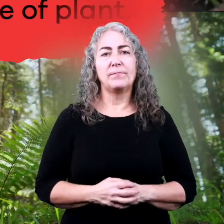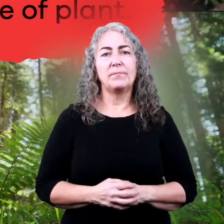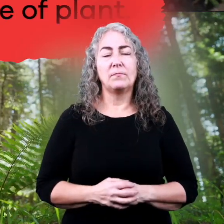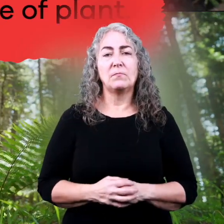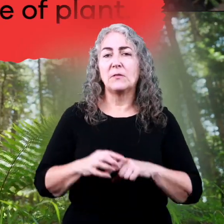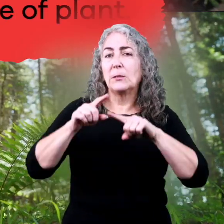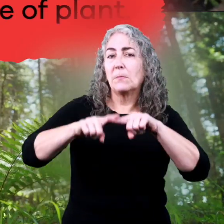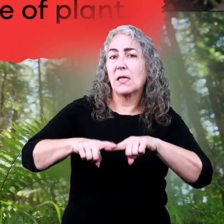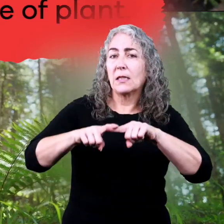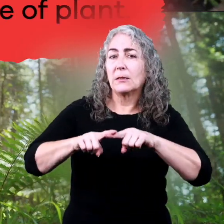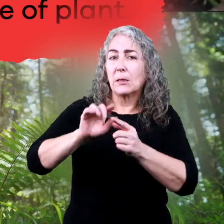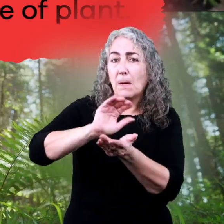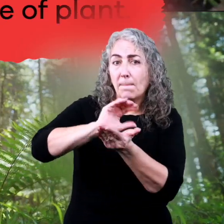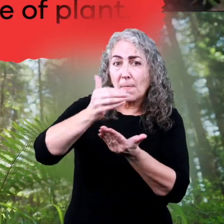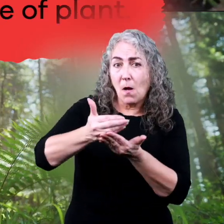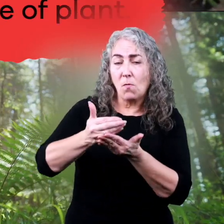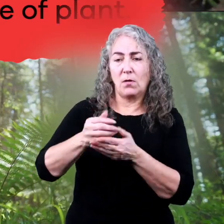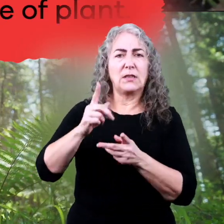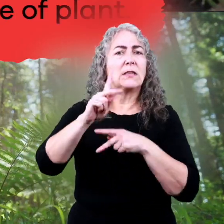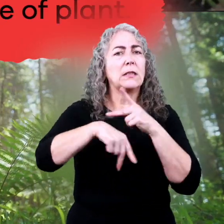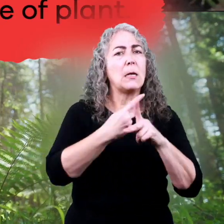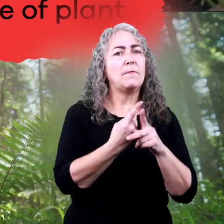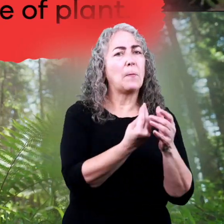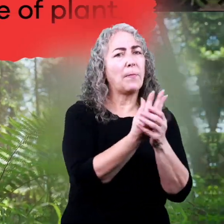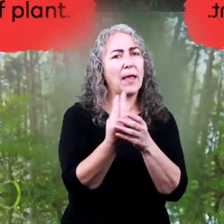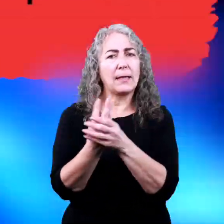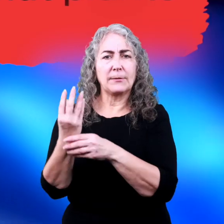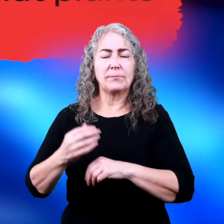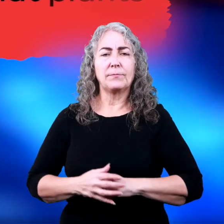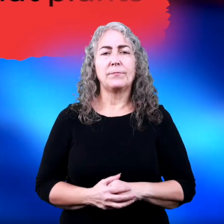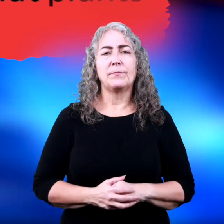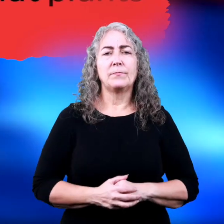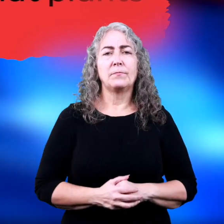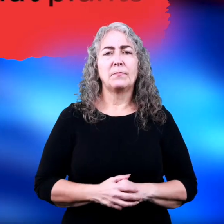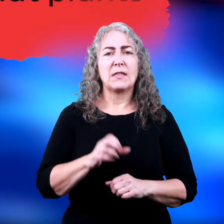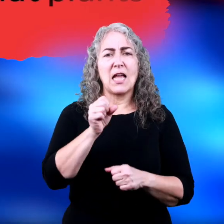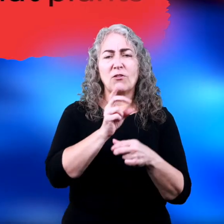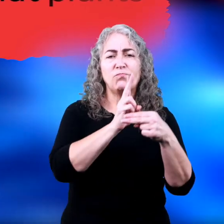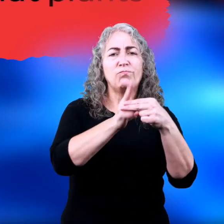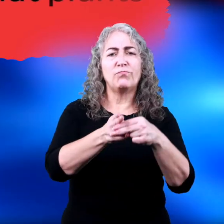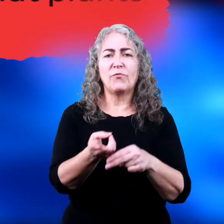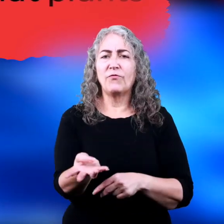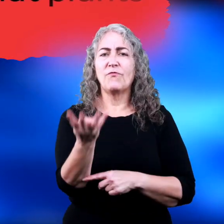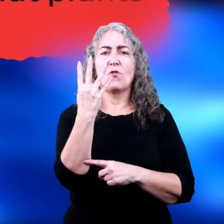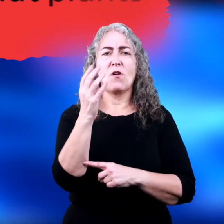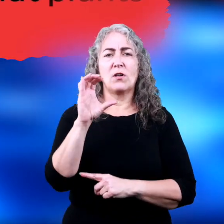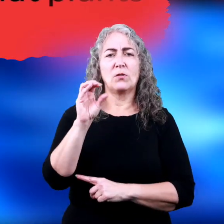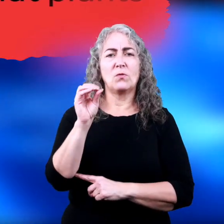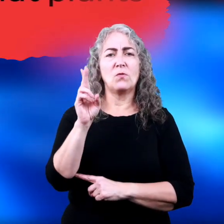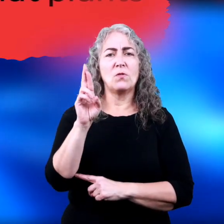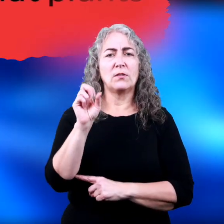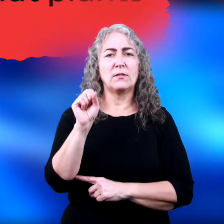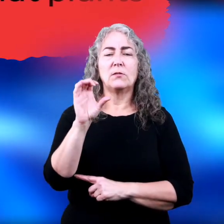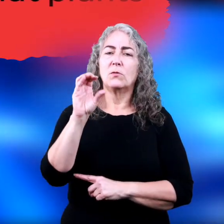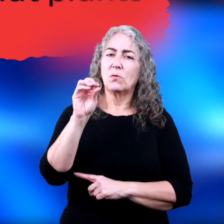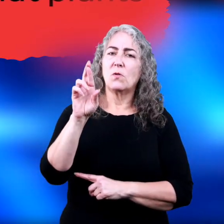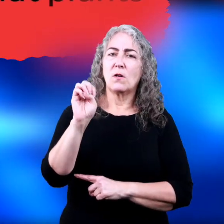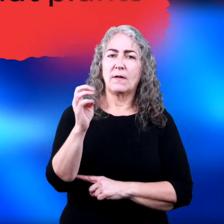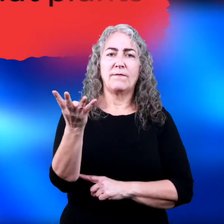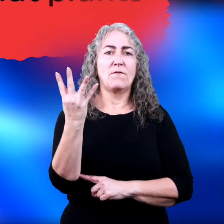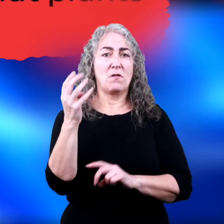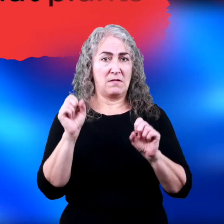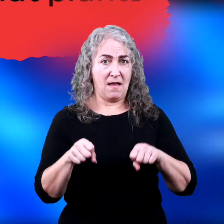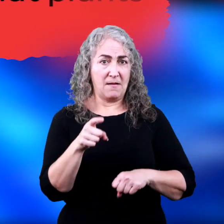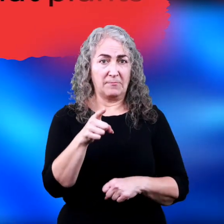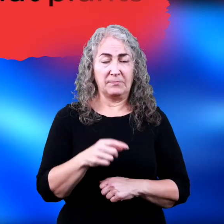This amount depends on the type of plant. Can you list the Core 4 that plants